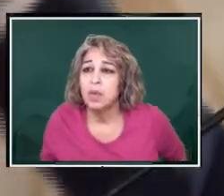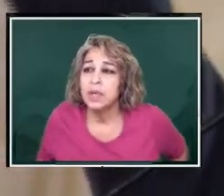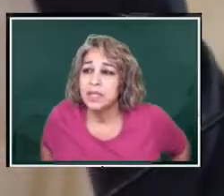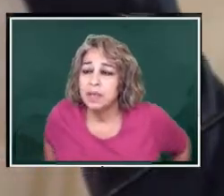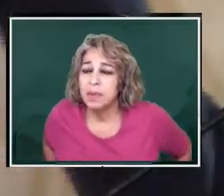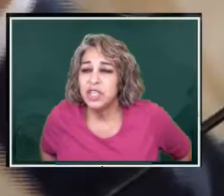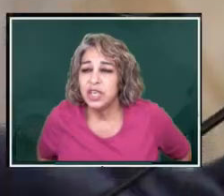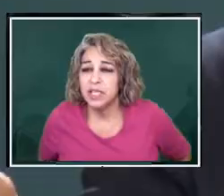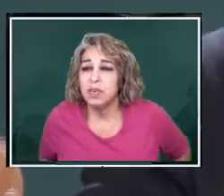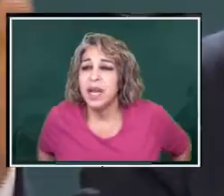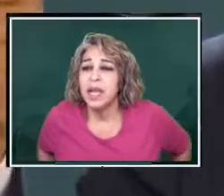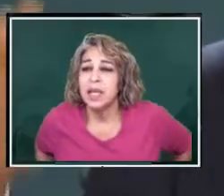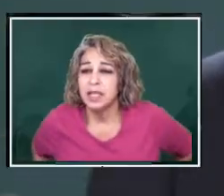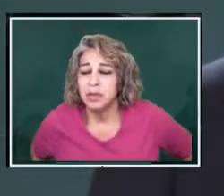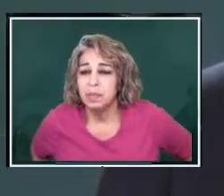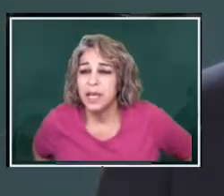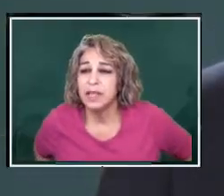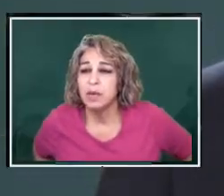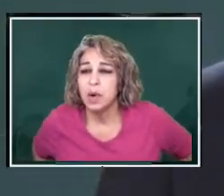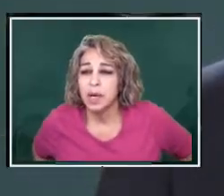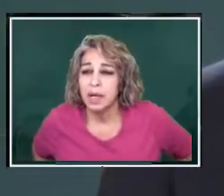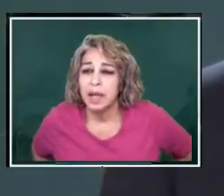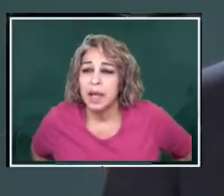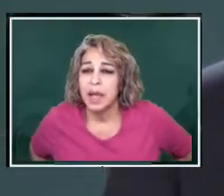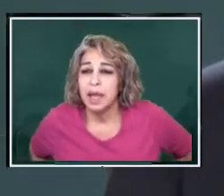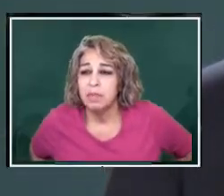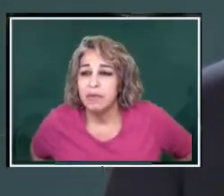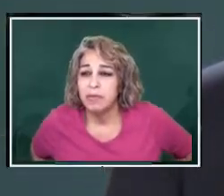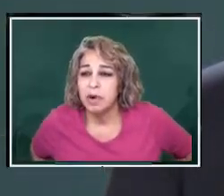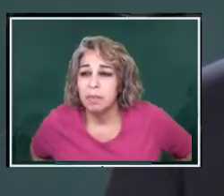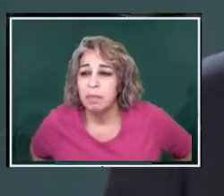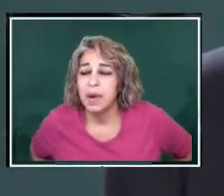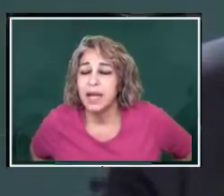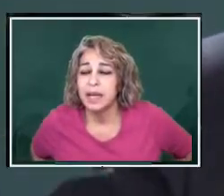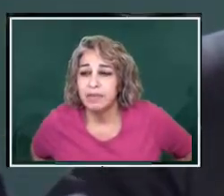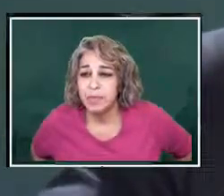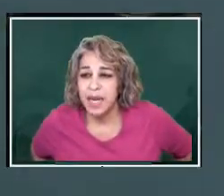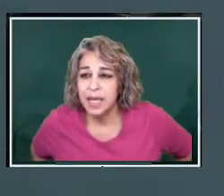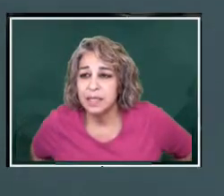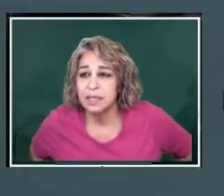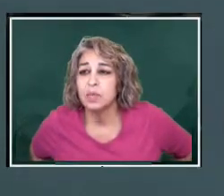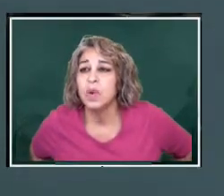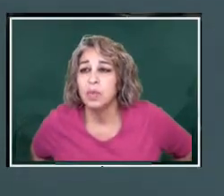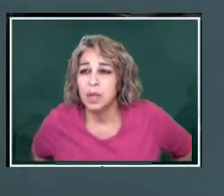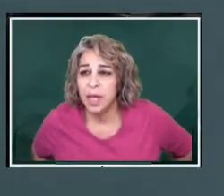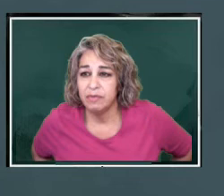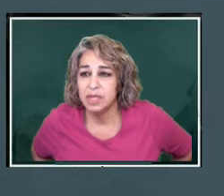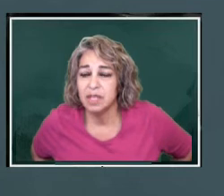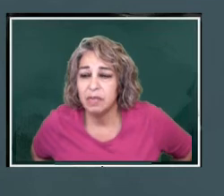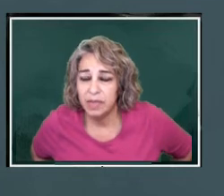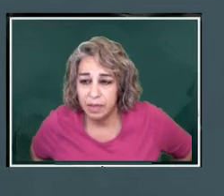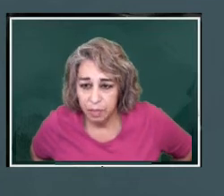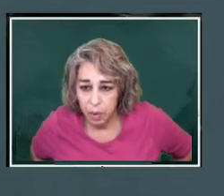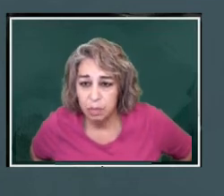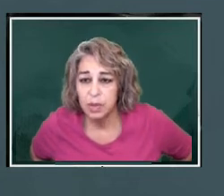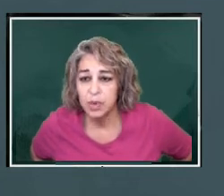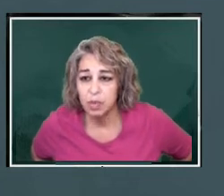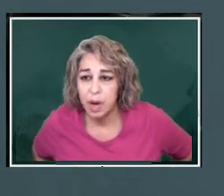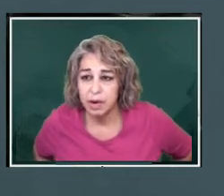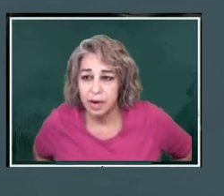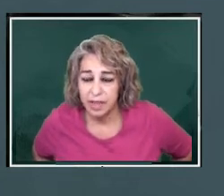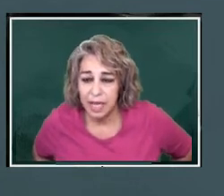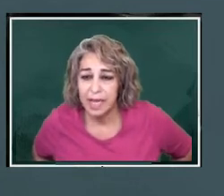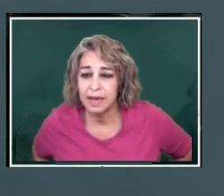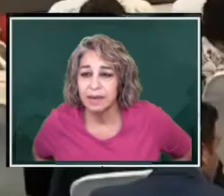once the budget is ready to begin the work. And before my government ends, we will have resolved the problem